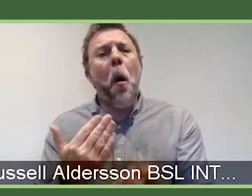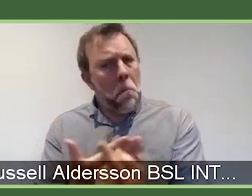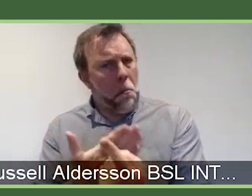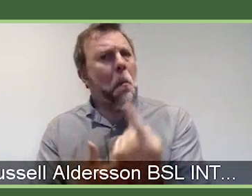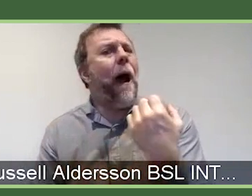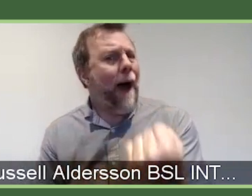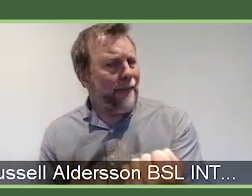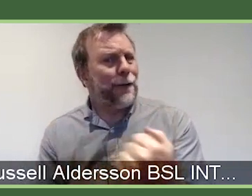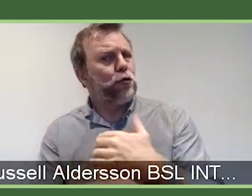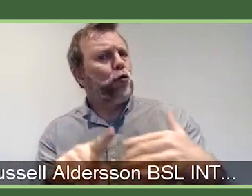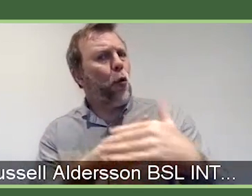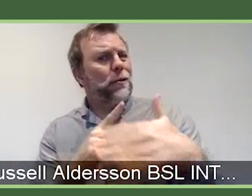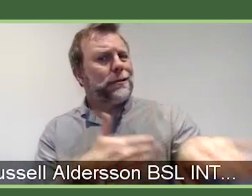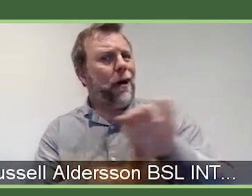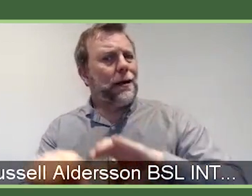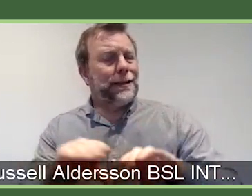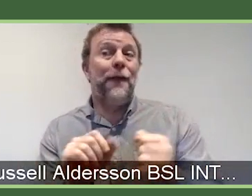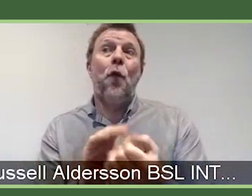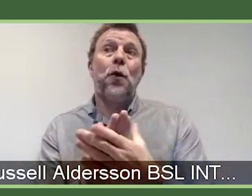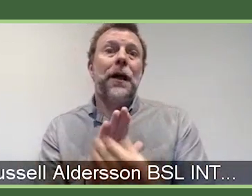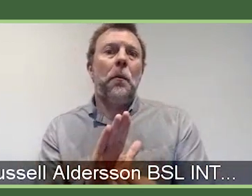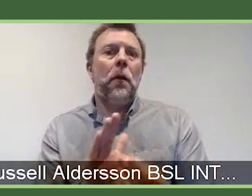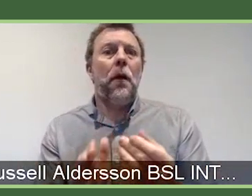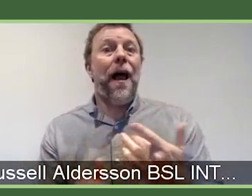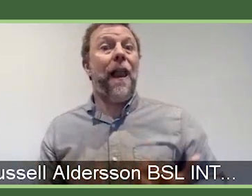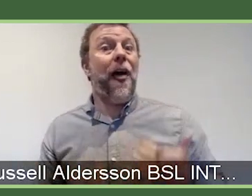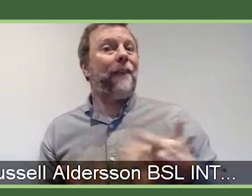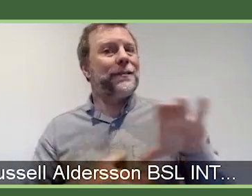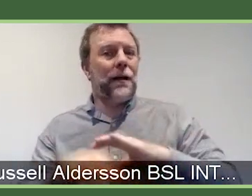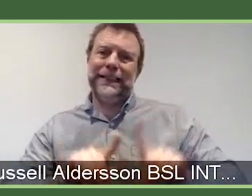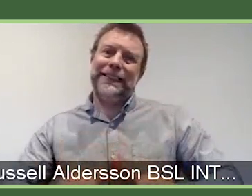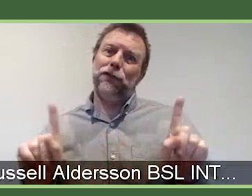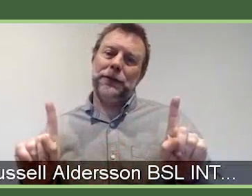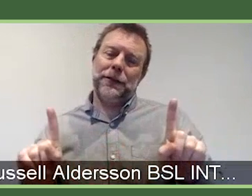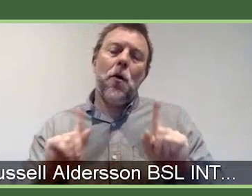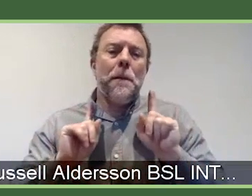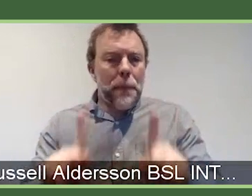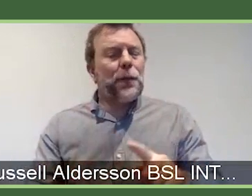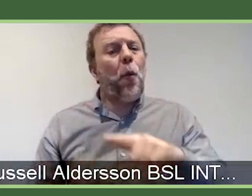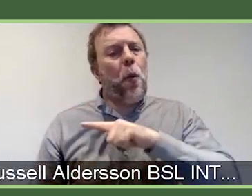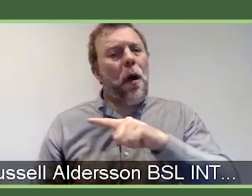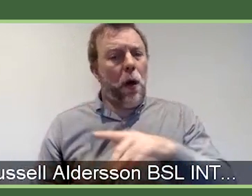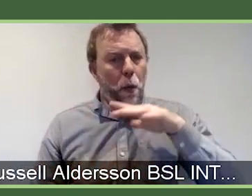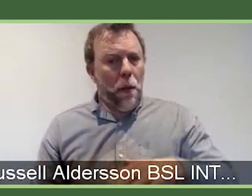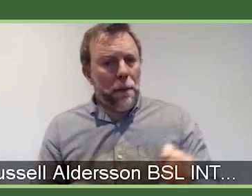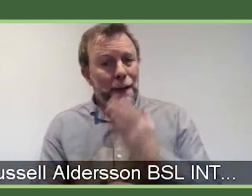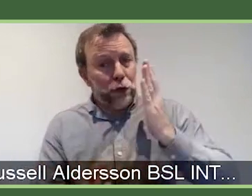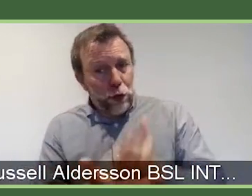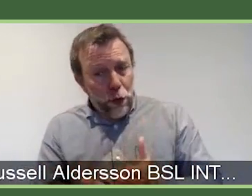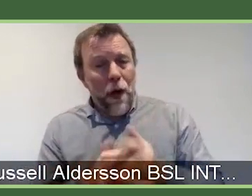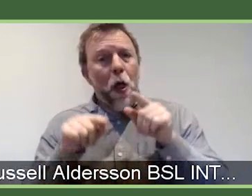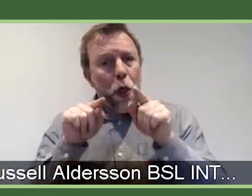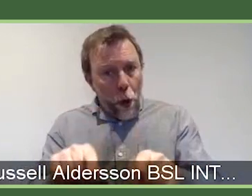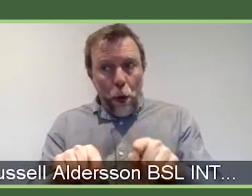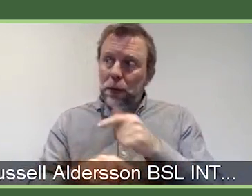for example, than in the life sciences. So, that's why we wanted to make sure that those types of